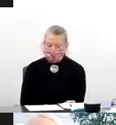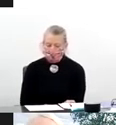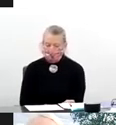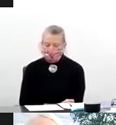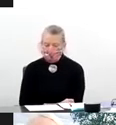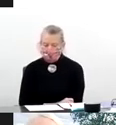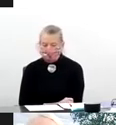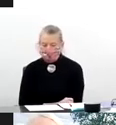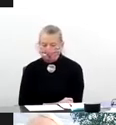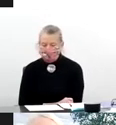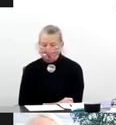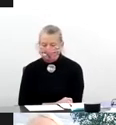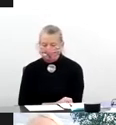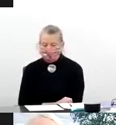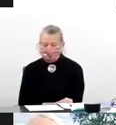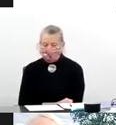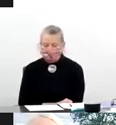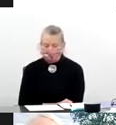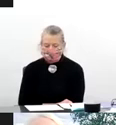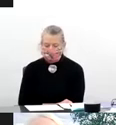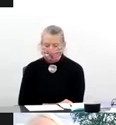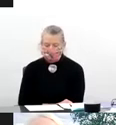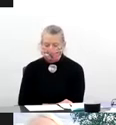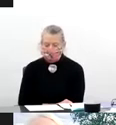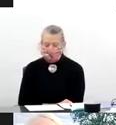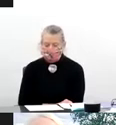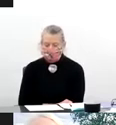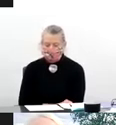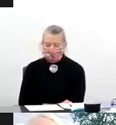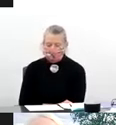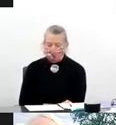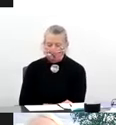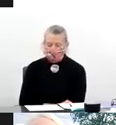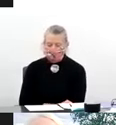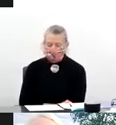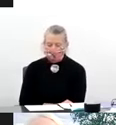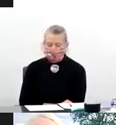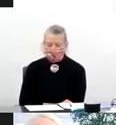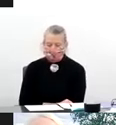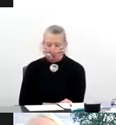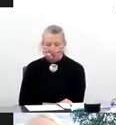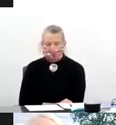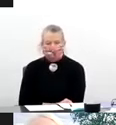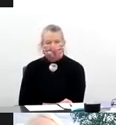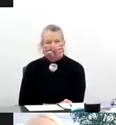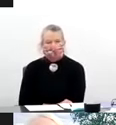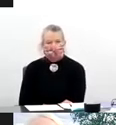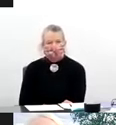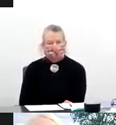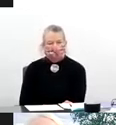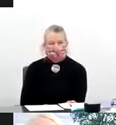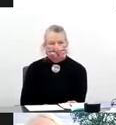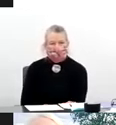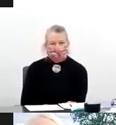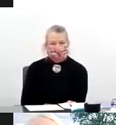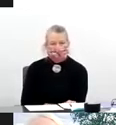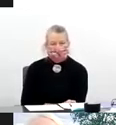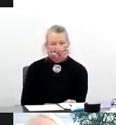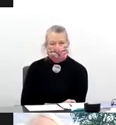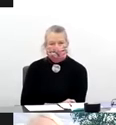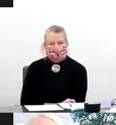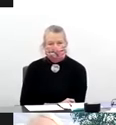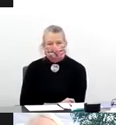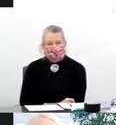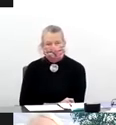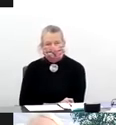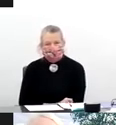These are the three separate platforms that are currently being tested in the six trials that are ongoing in the United States.